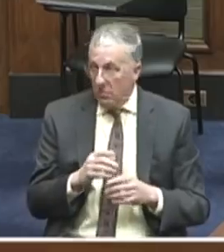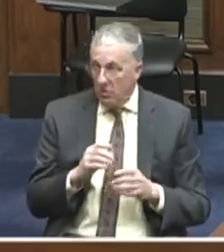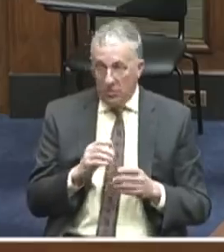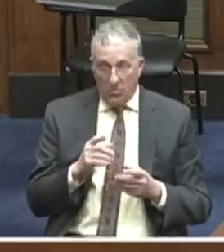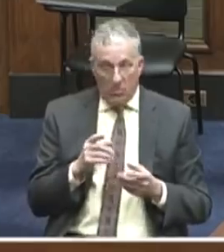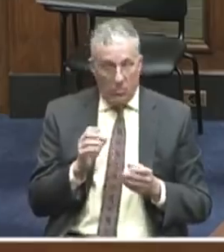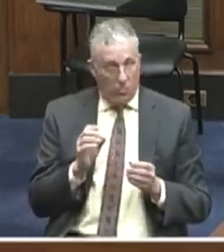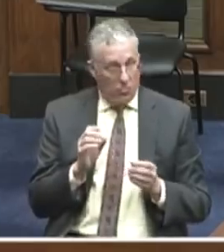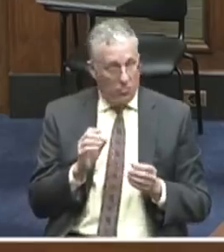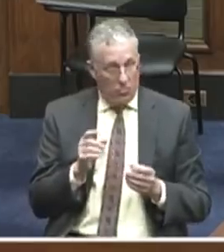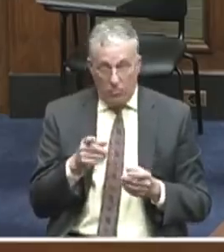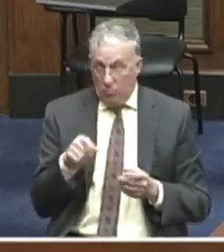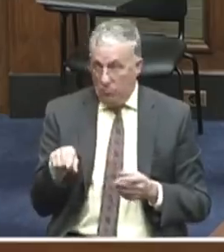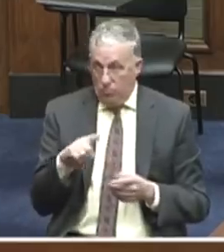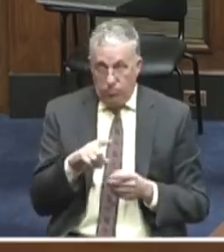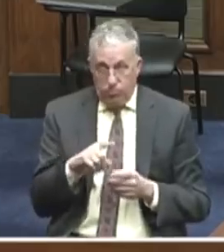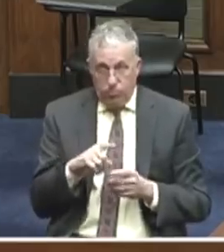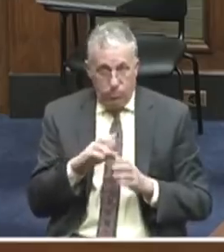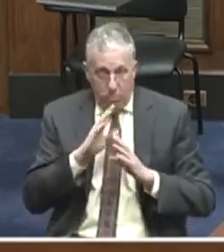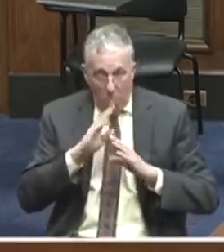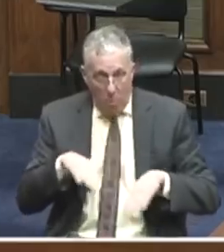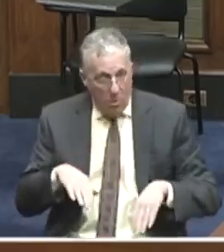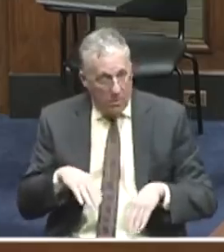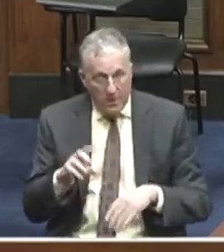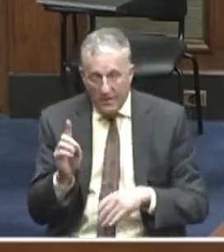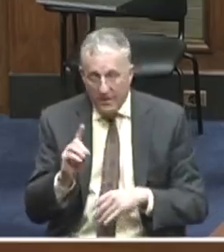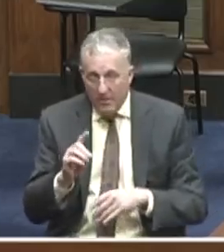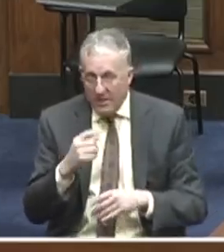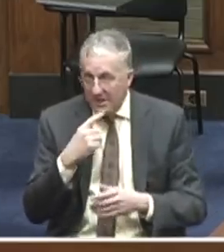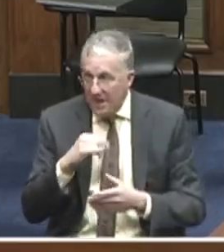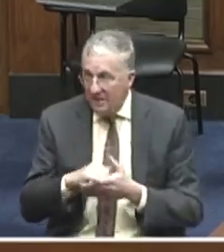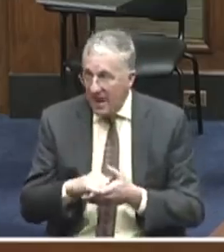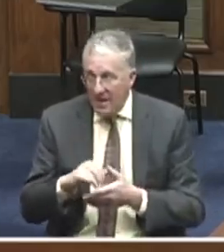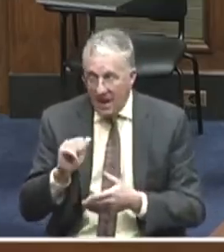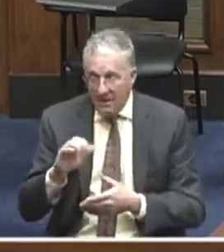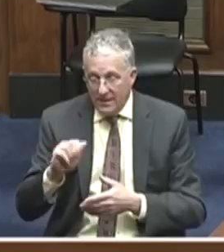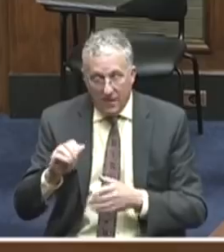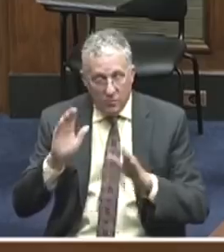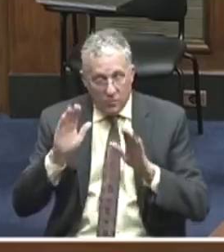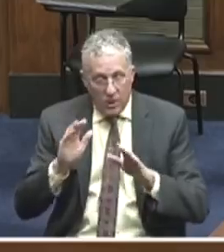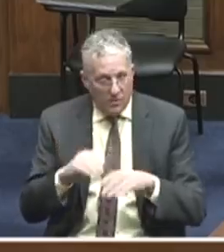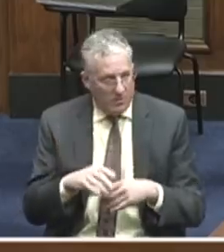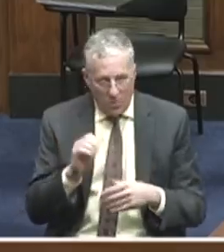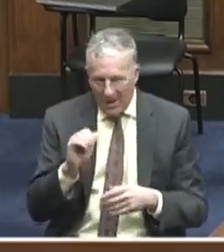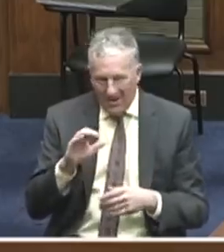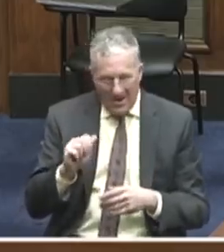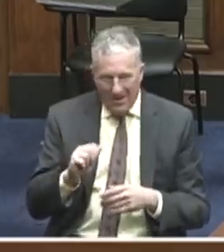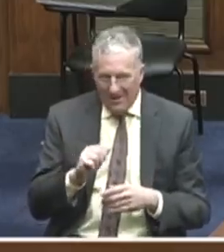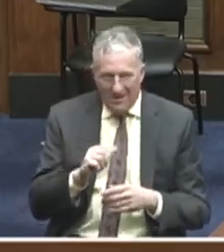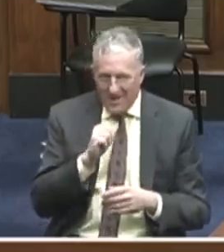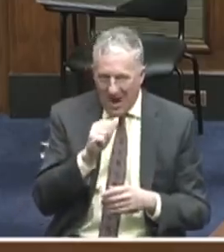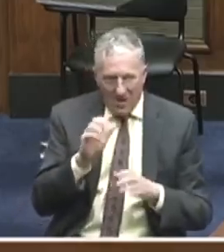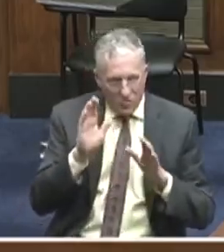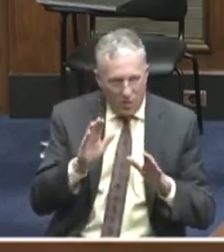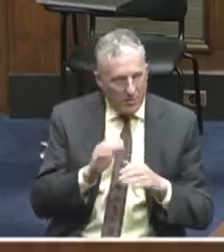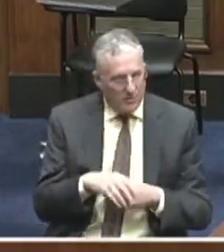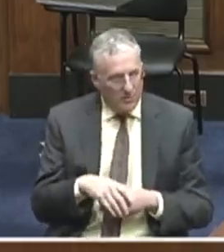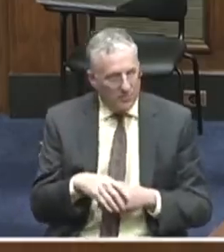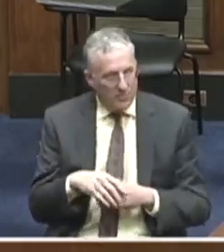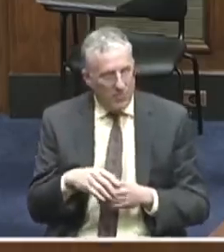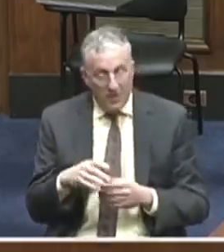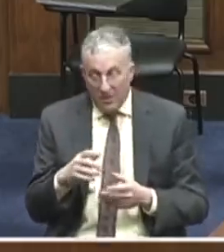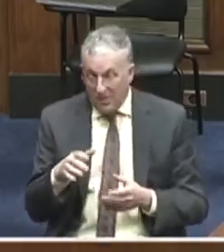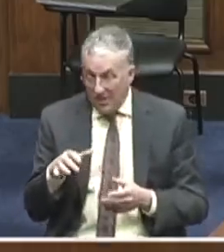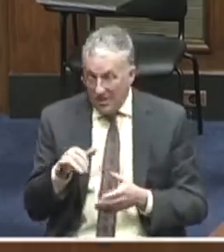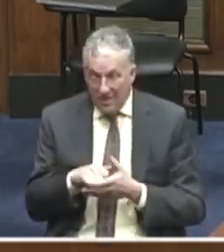talks about how great the Affordable Care Act was, because it wasn't. It took $800 billion